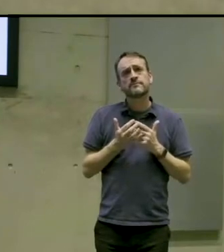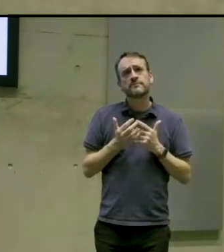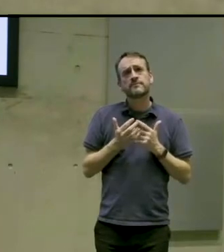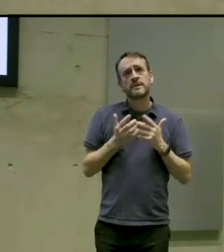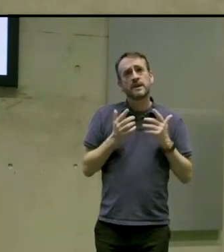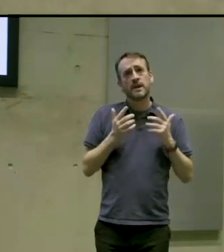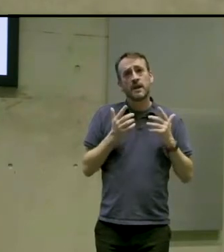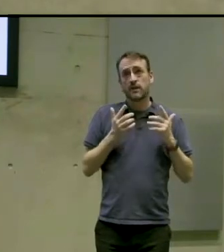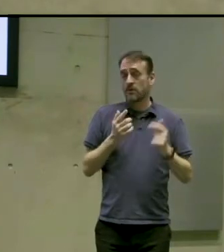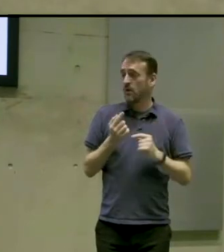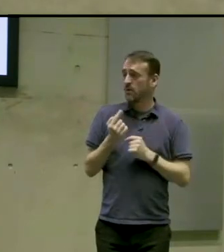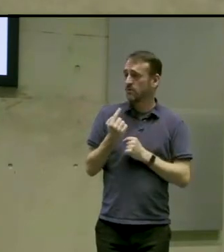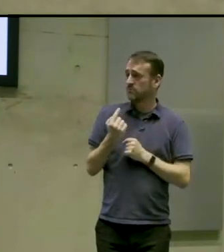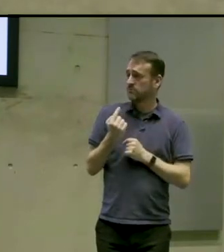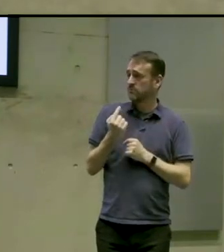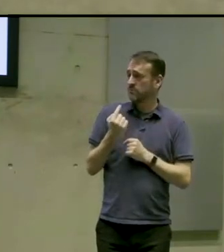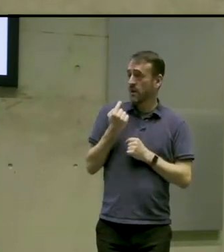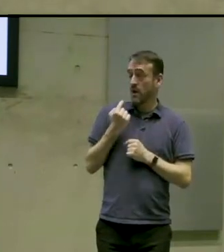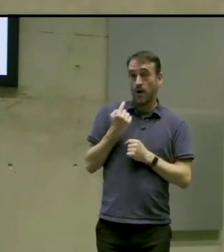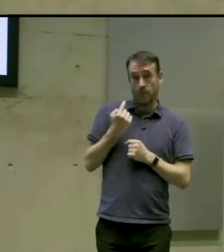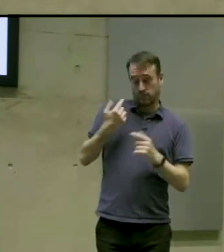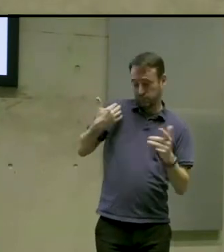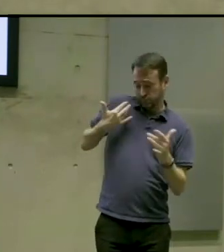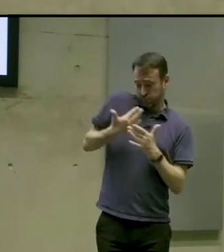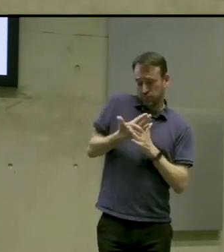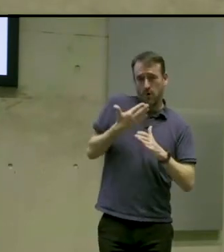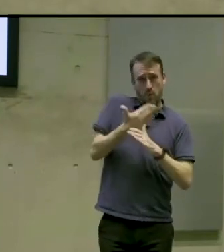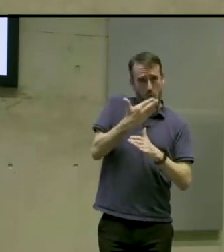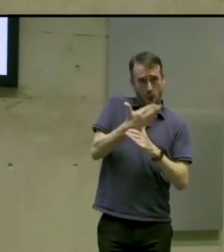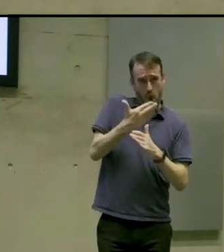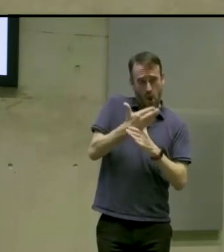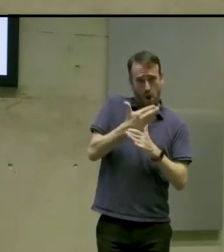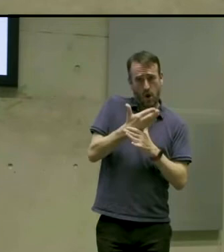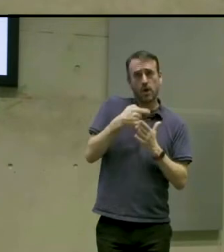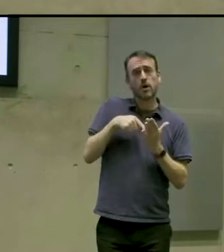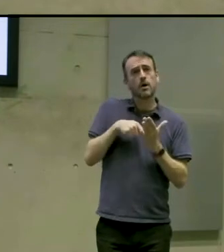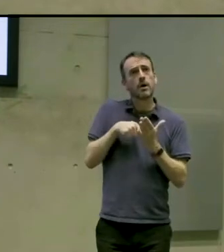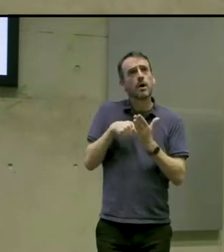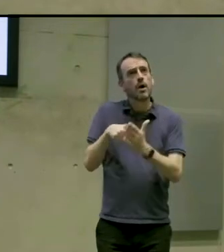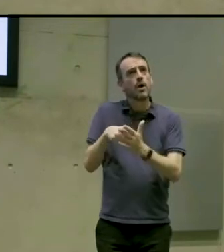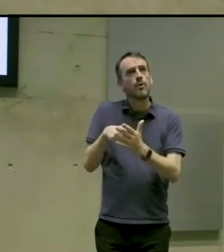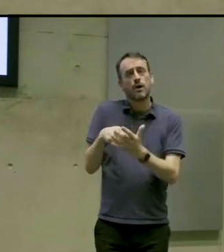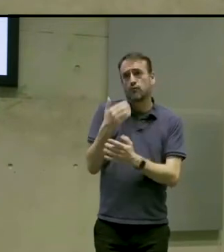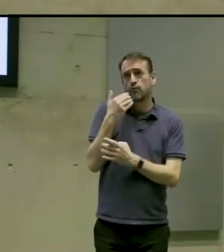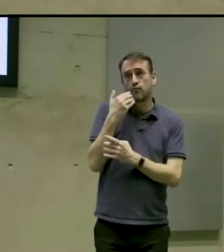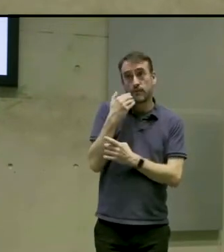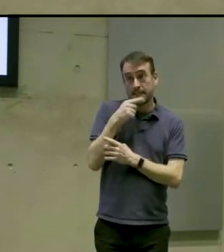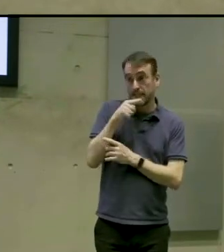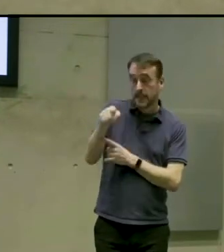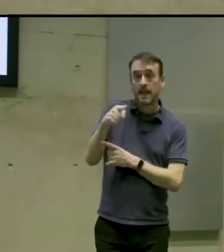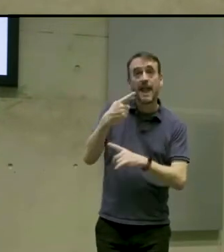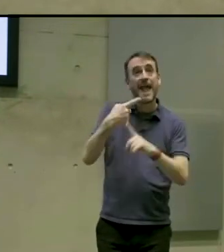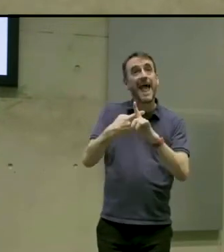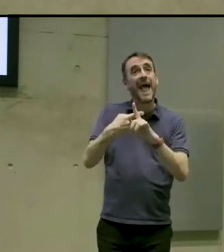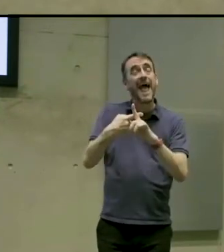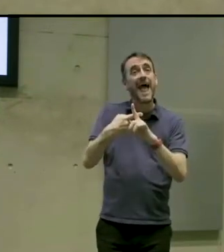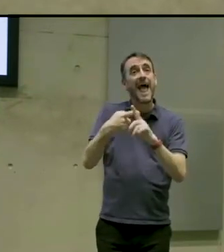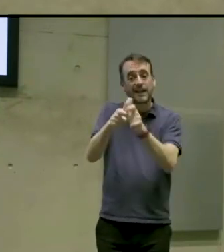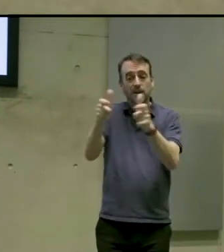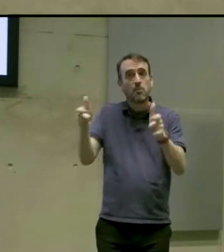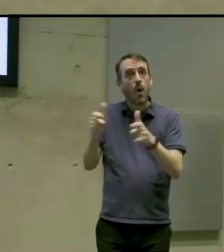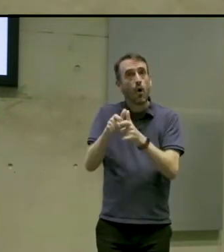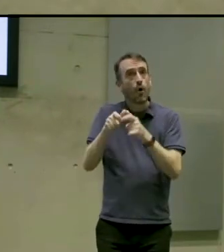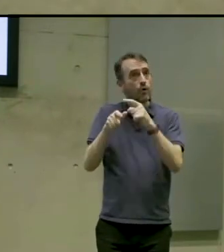highlighted from for the work that we've done. Most recently Xbox has showcased us in their